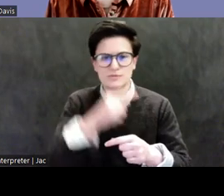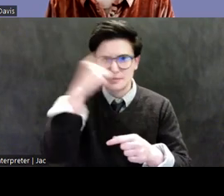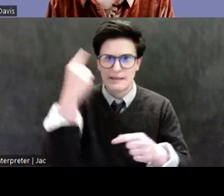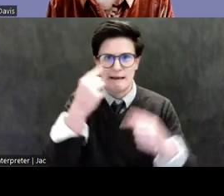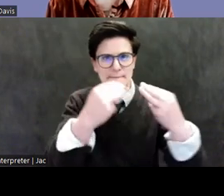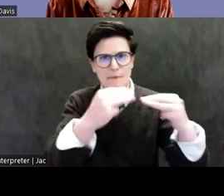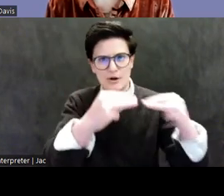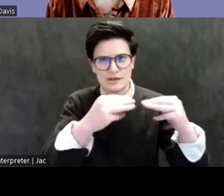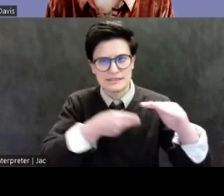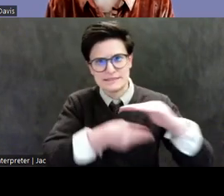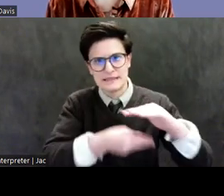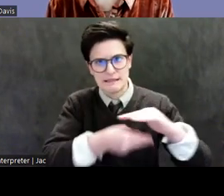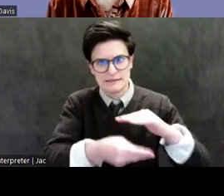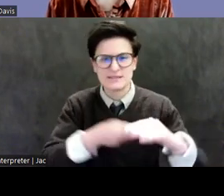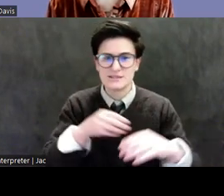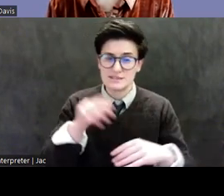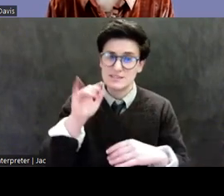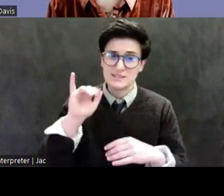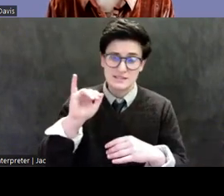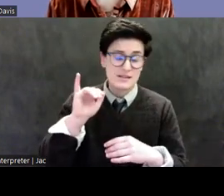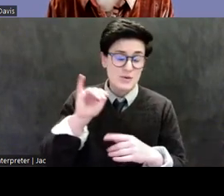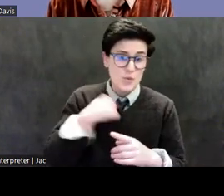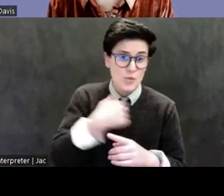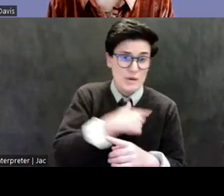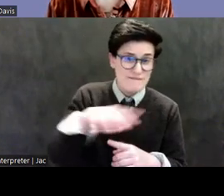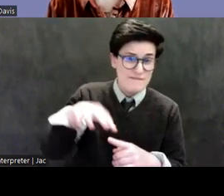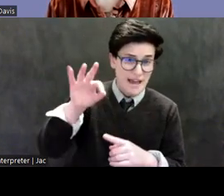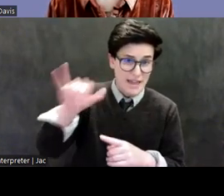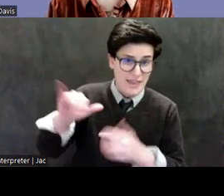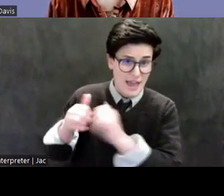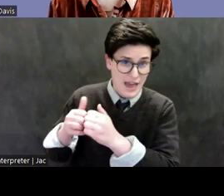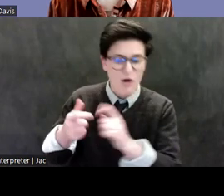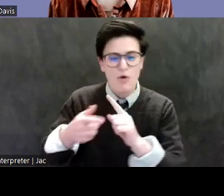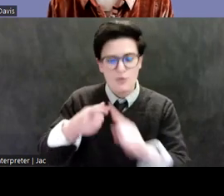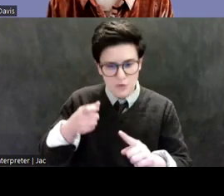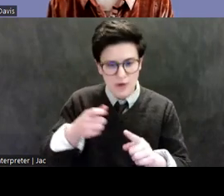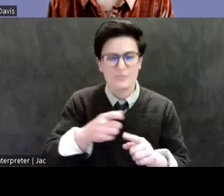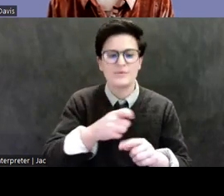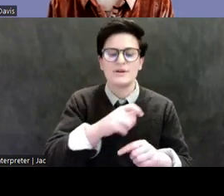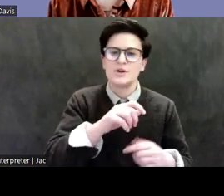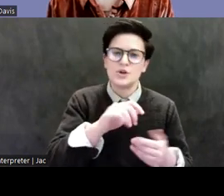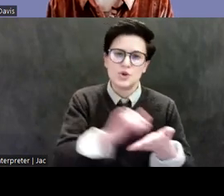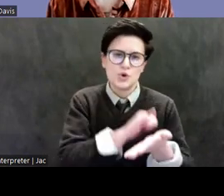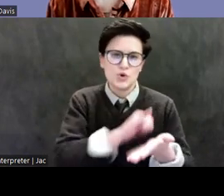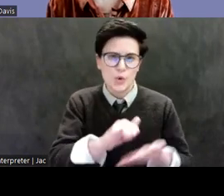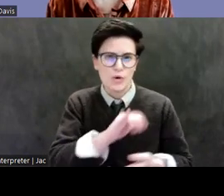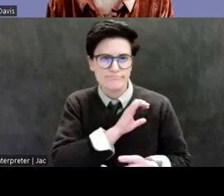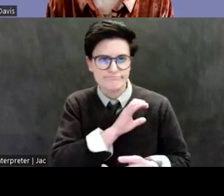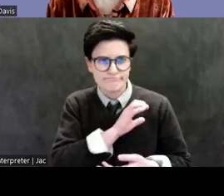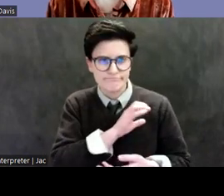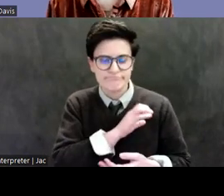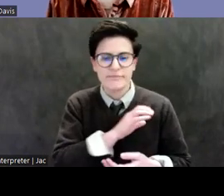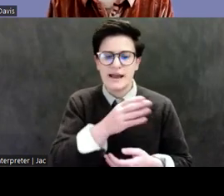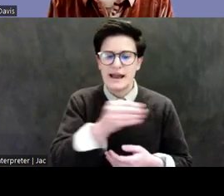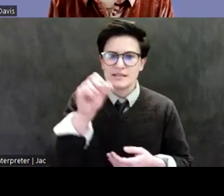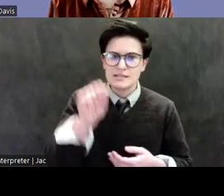to the tireless work of the Manhattan DA and HSI, Homeland Security Investigations, but also the Southern District of New